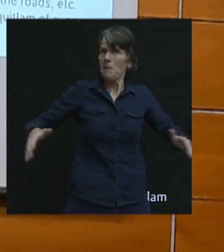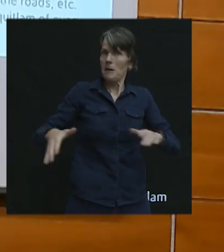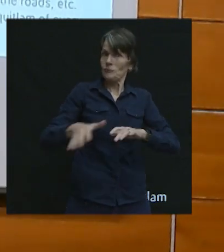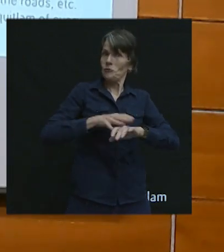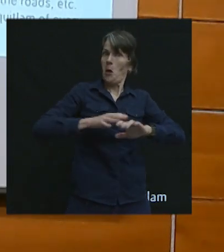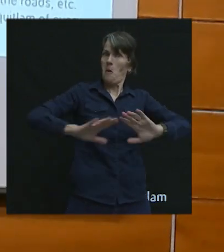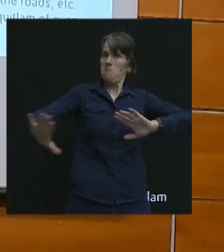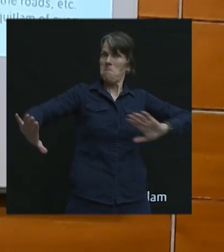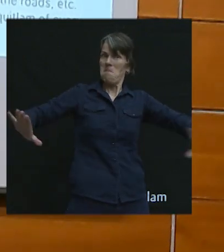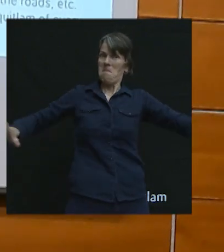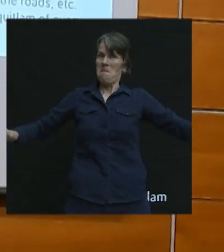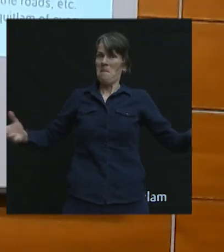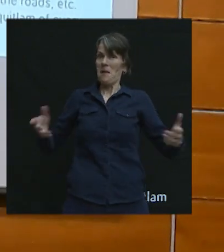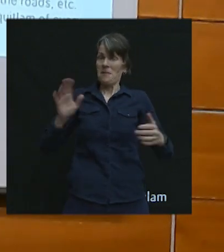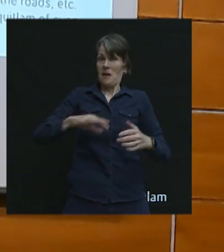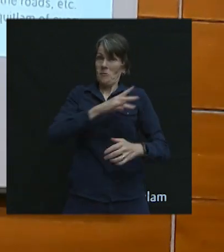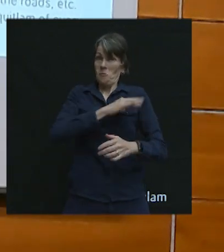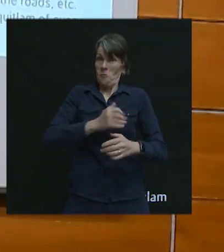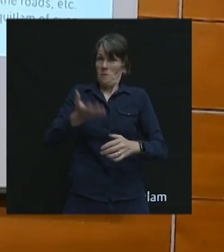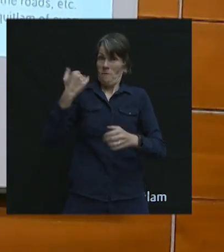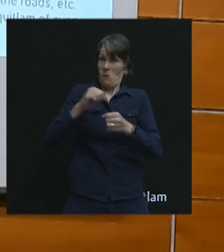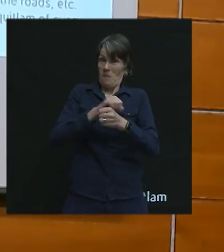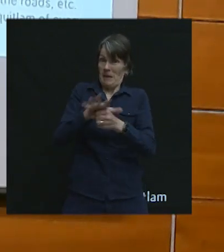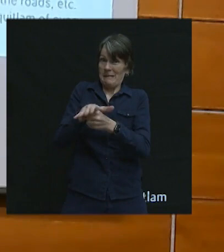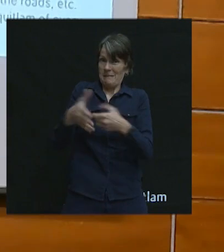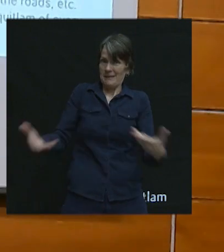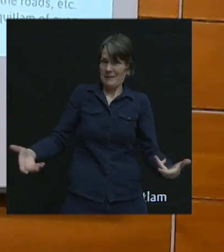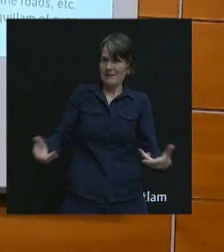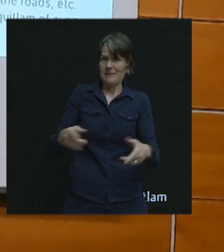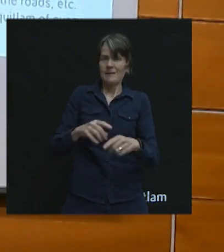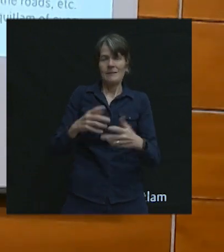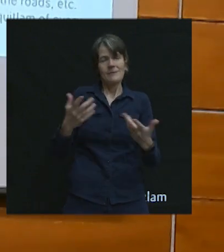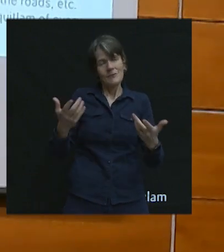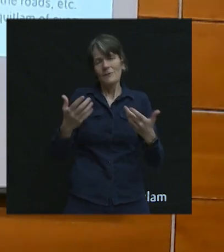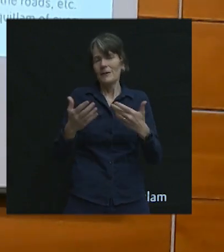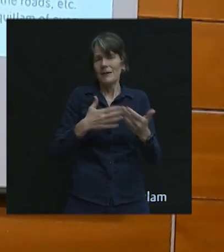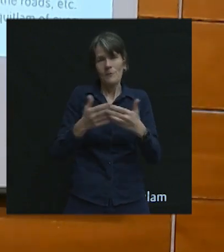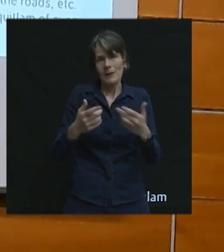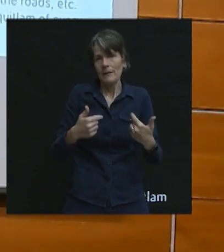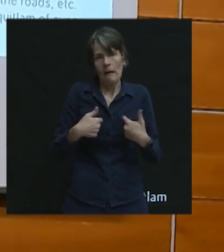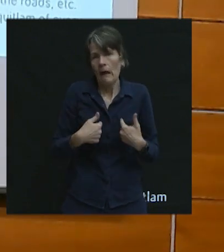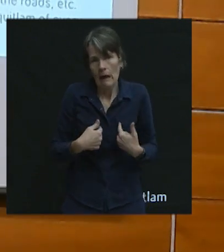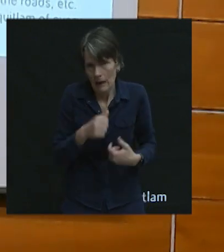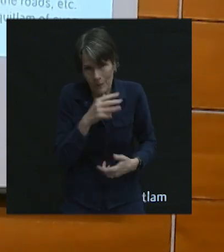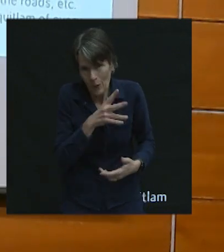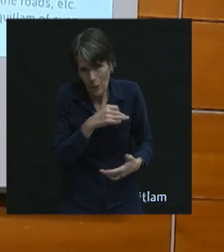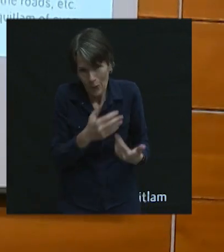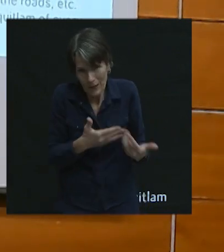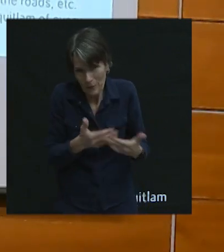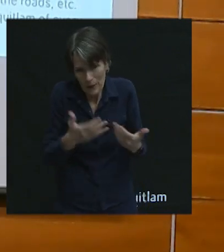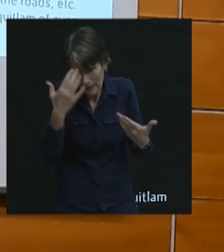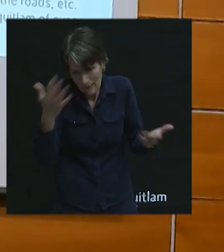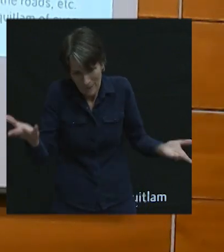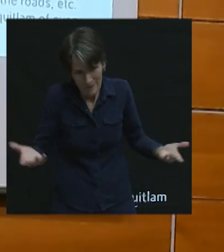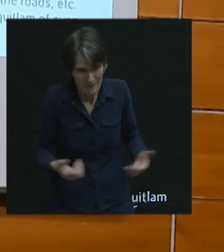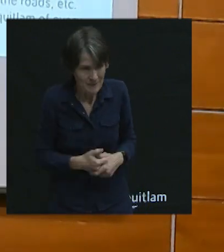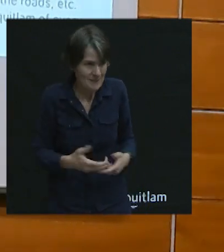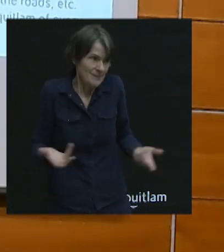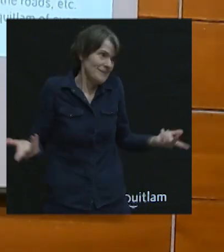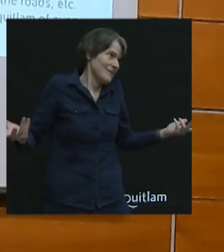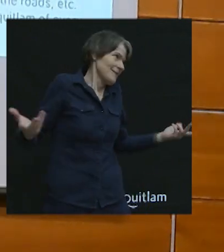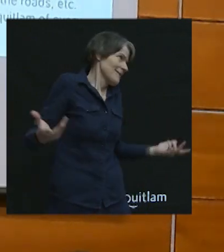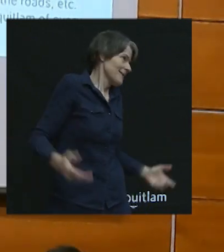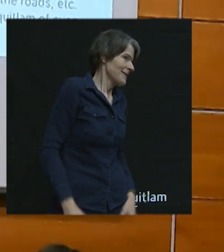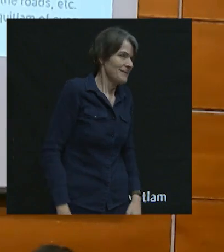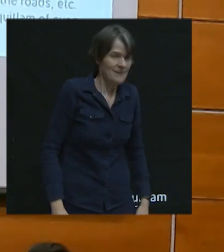socialize. So, I have hope that we can get there. But anybody that knows me, I'm not very cool. I play with Legos. So, I have to pass the mic.